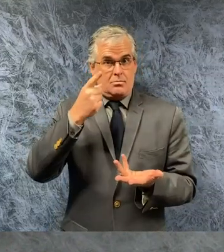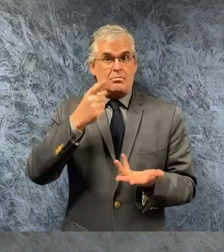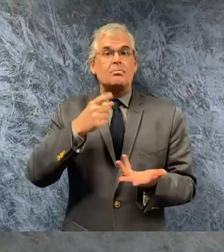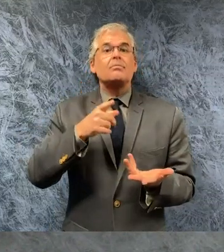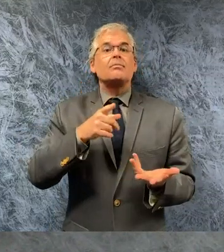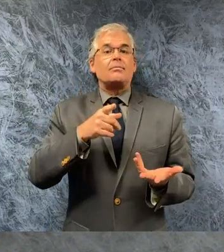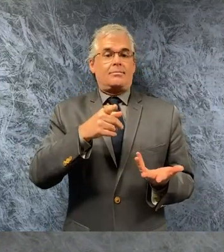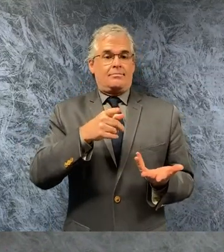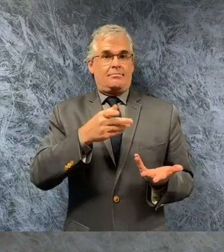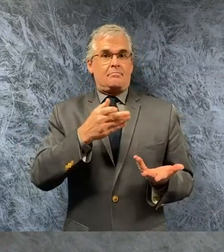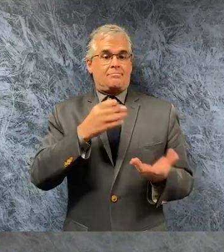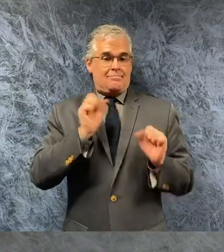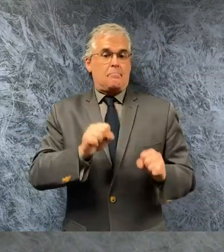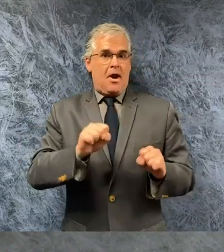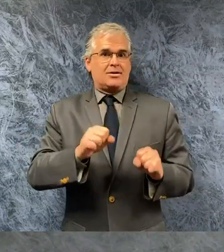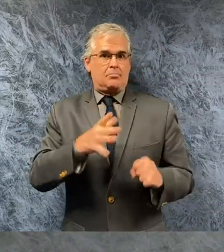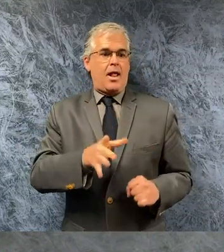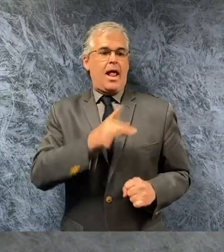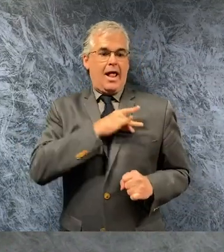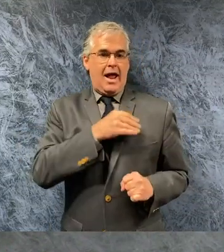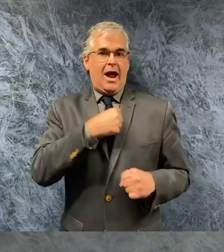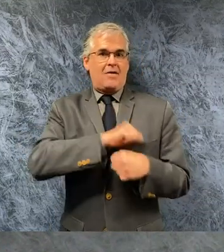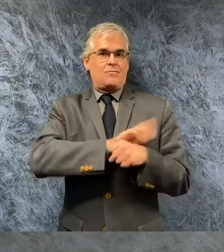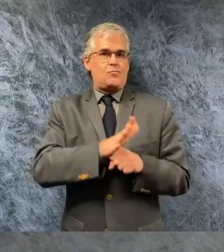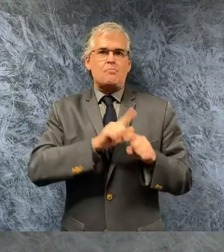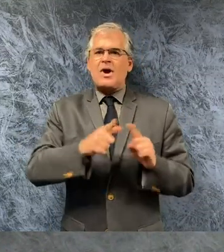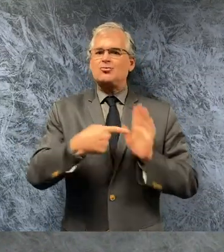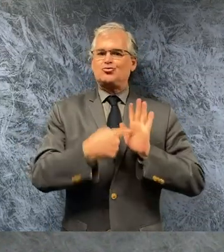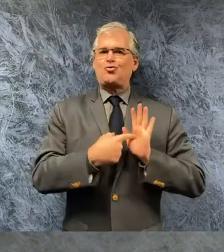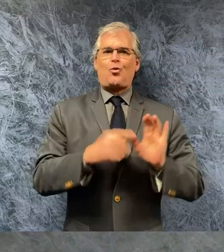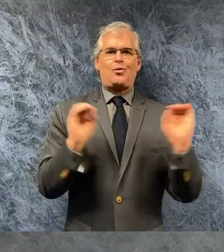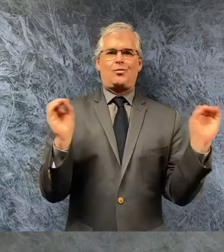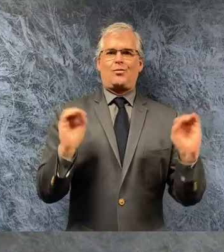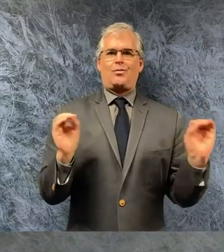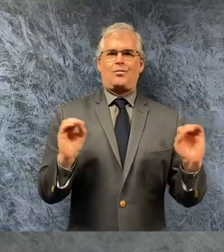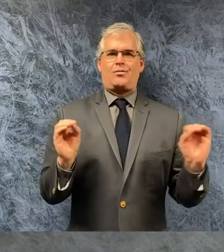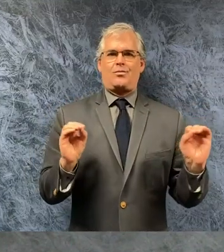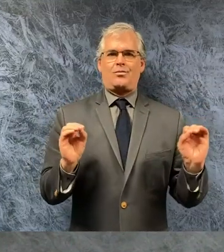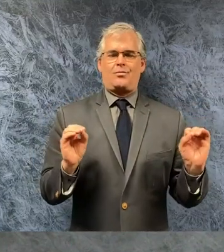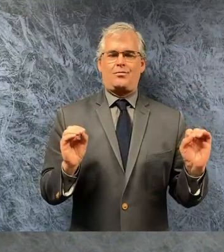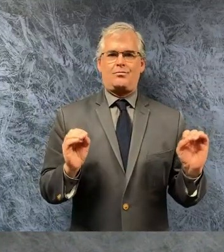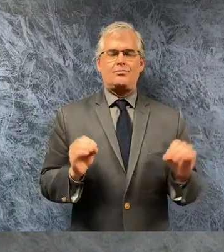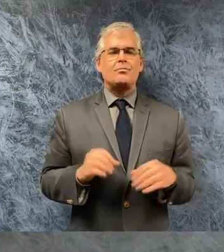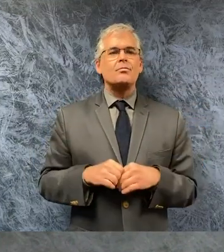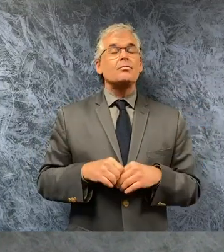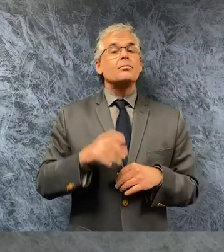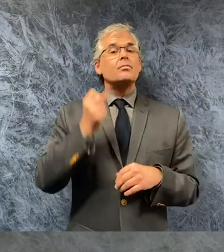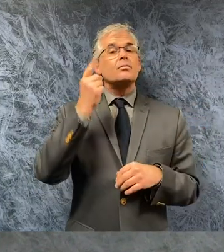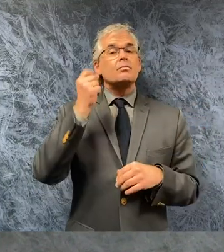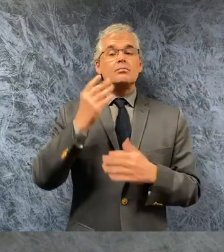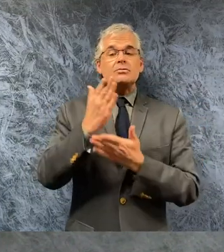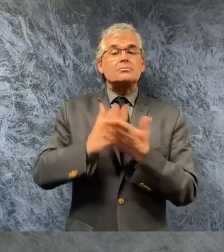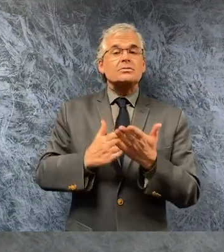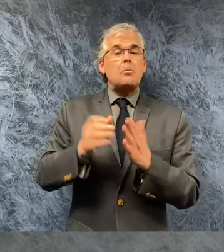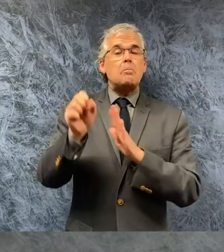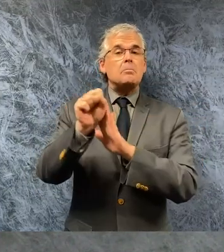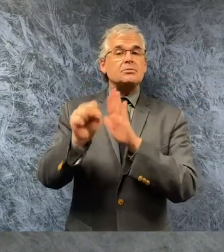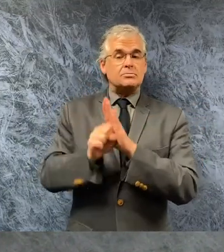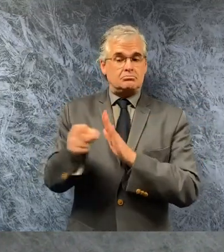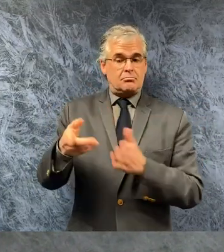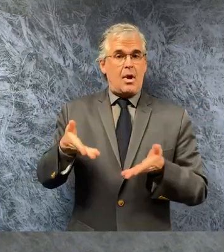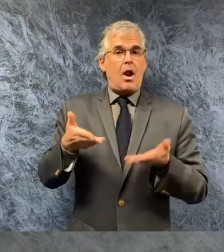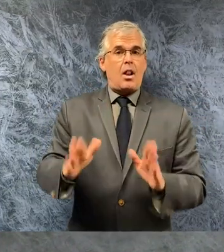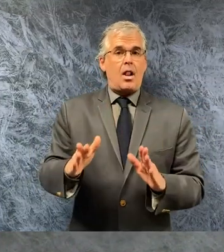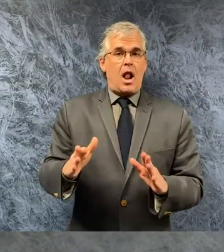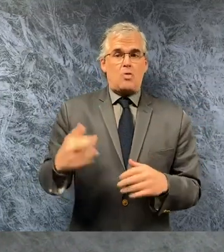there are some other lessons we have learned from other states we see for example some states have allowed for religious services to continue